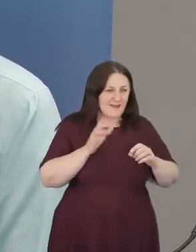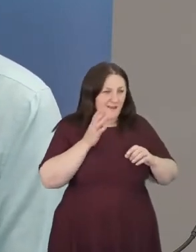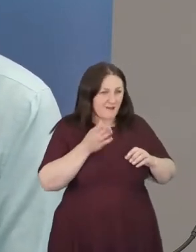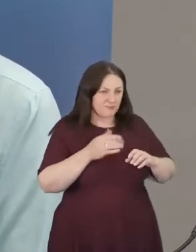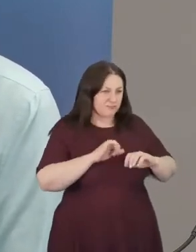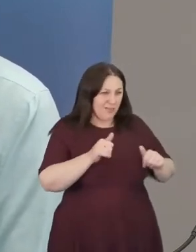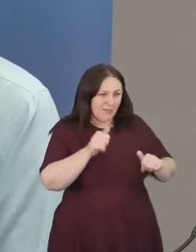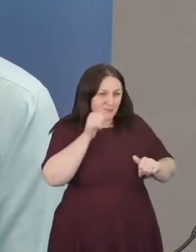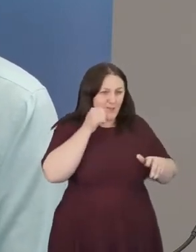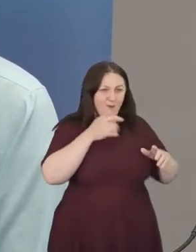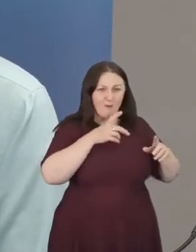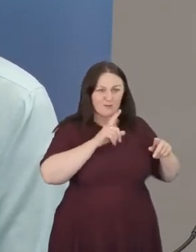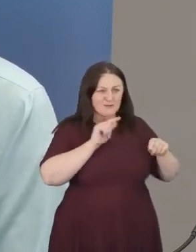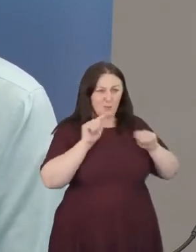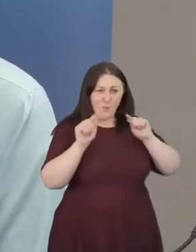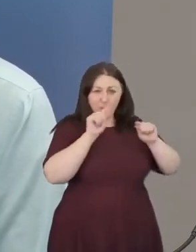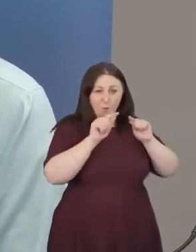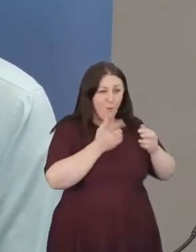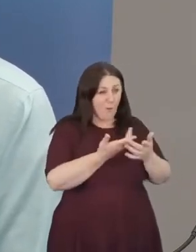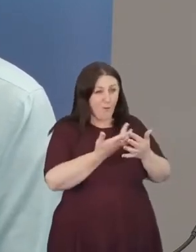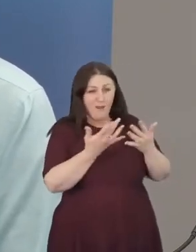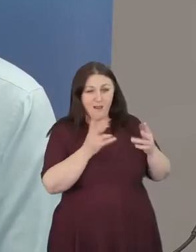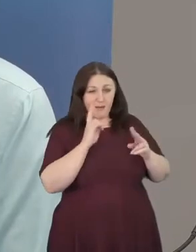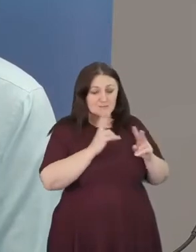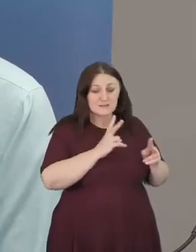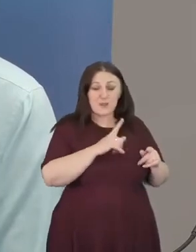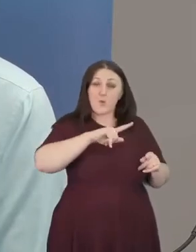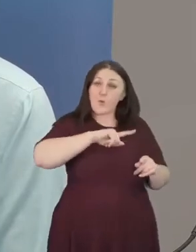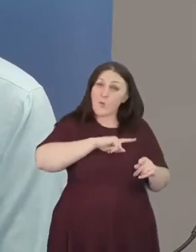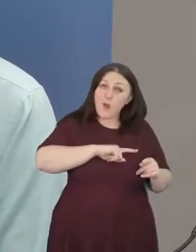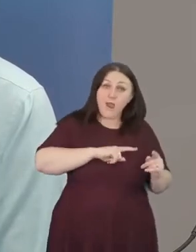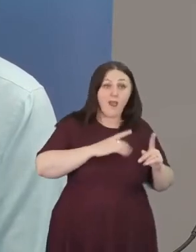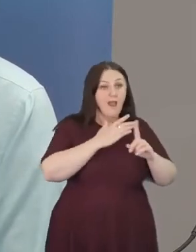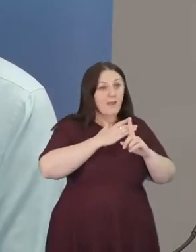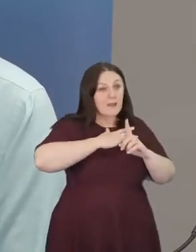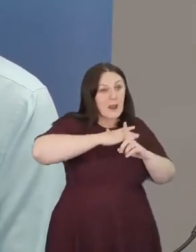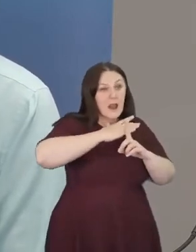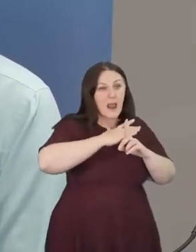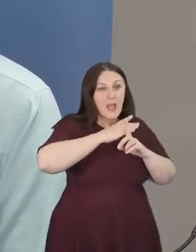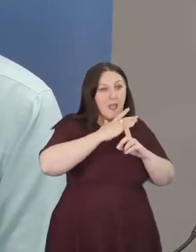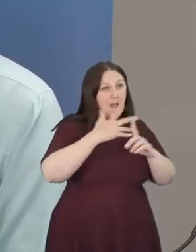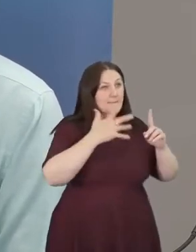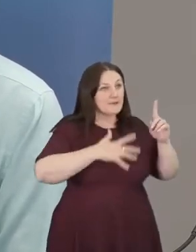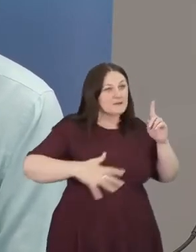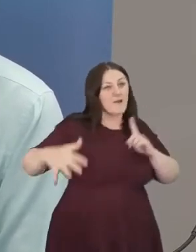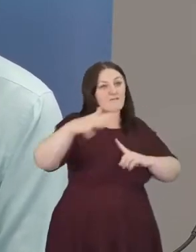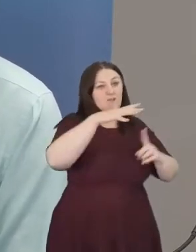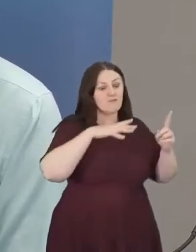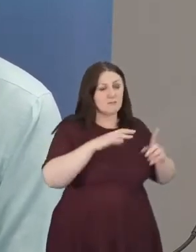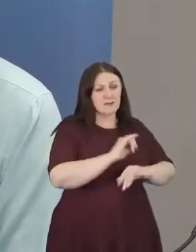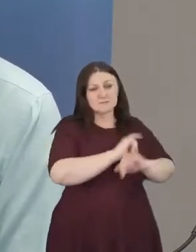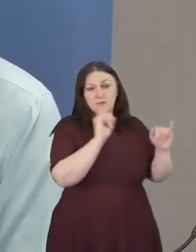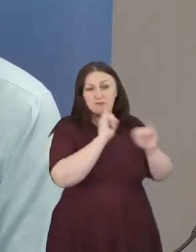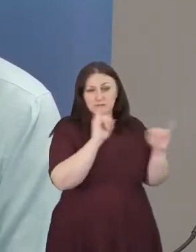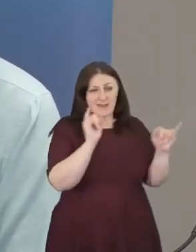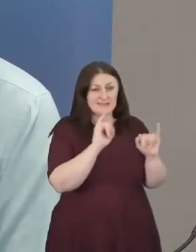this year as the issue of climate and environmental crisis features very large.